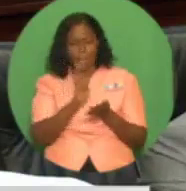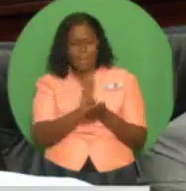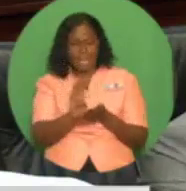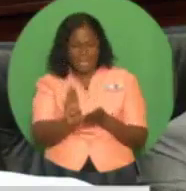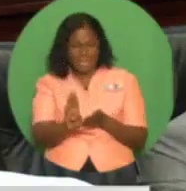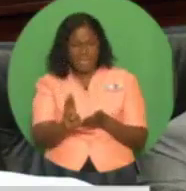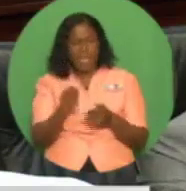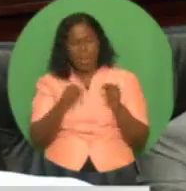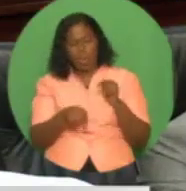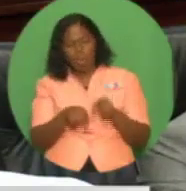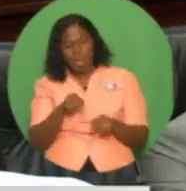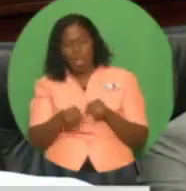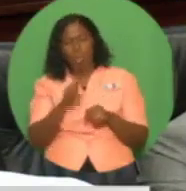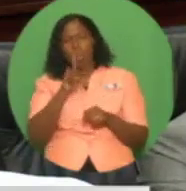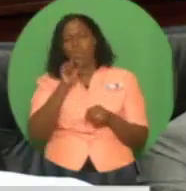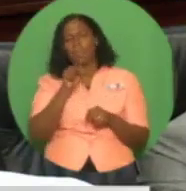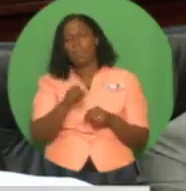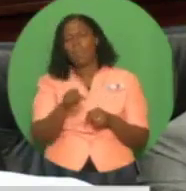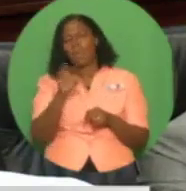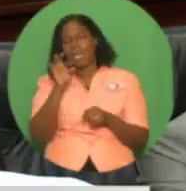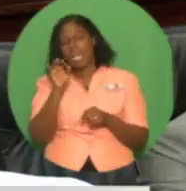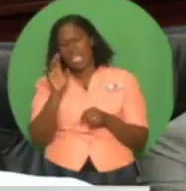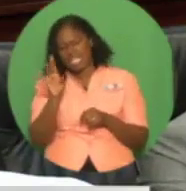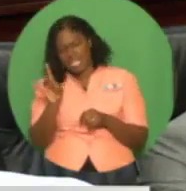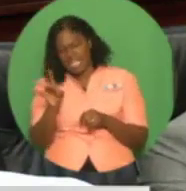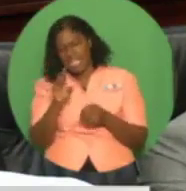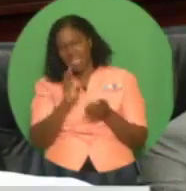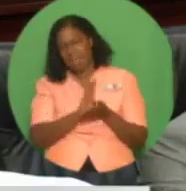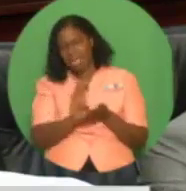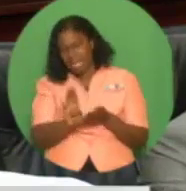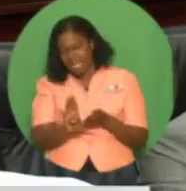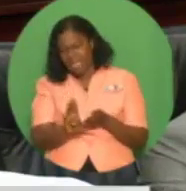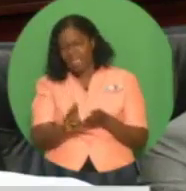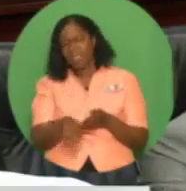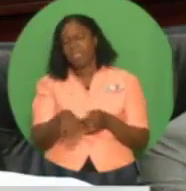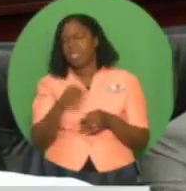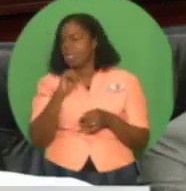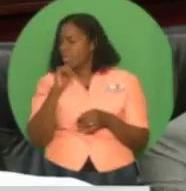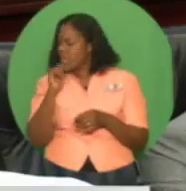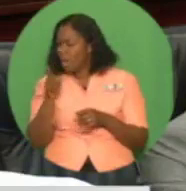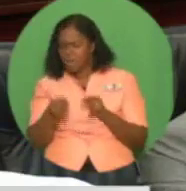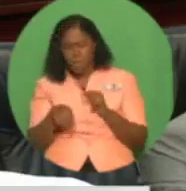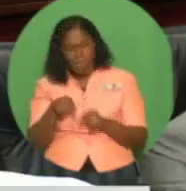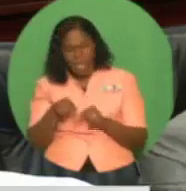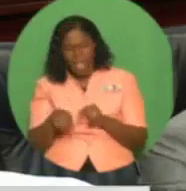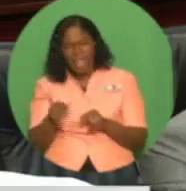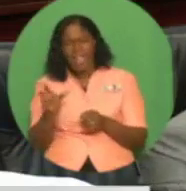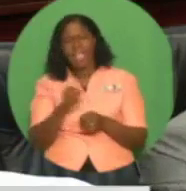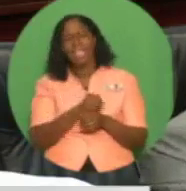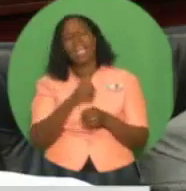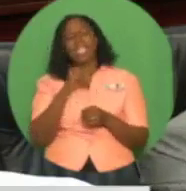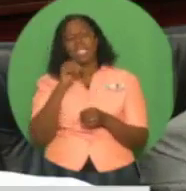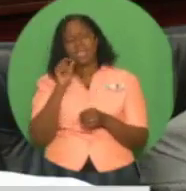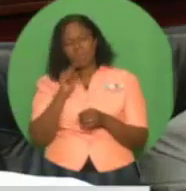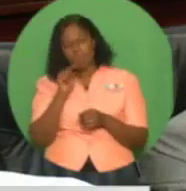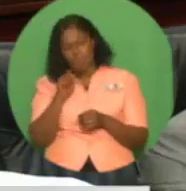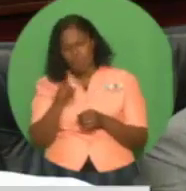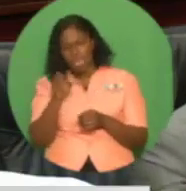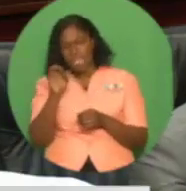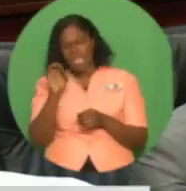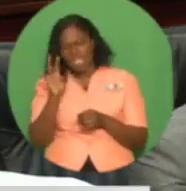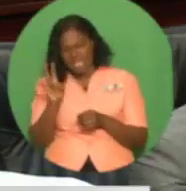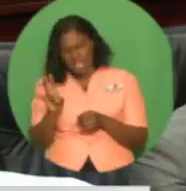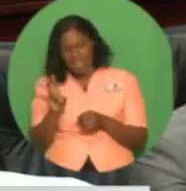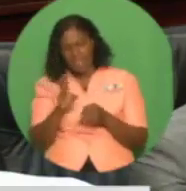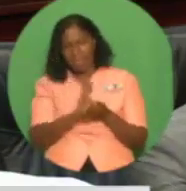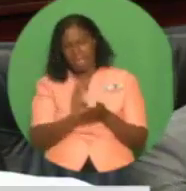9.518 billion, non-oil revenue at 35.197 billion, and capital revenue